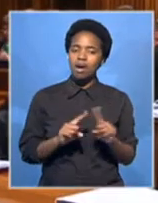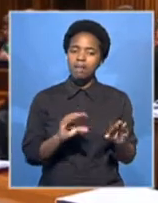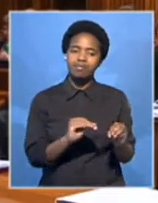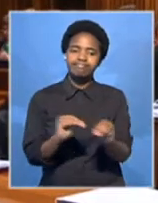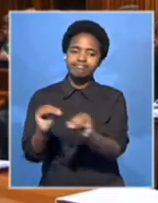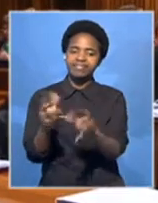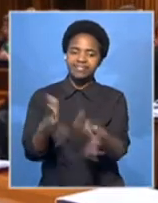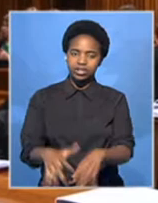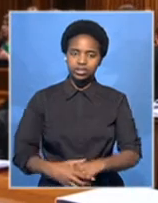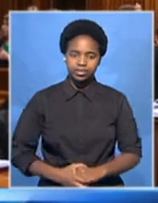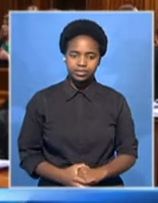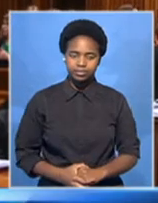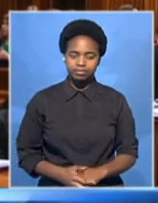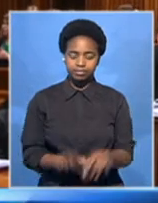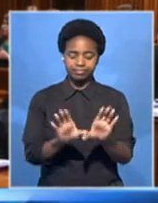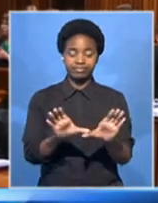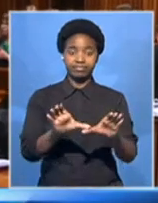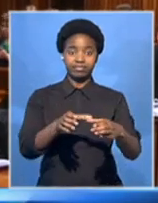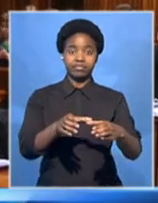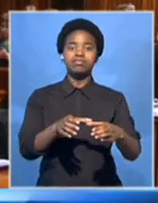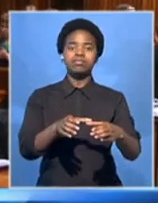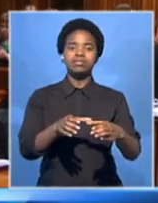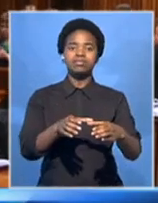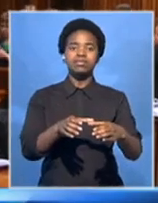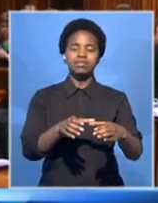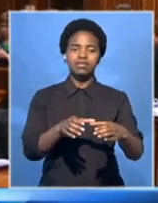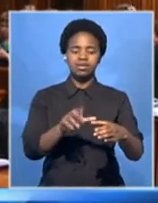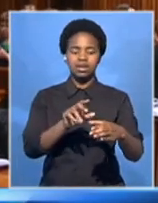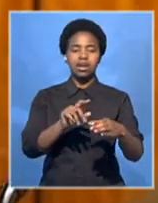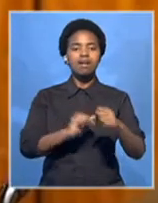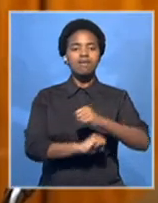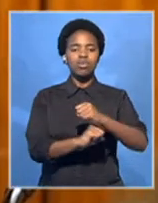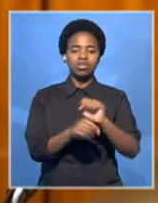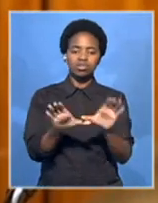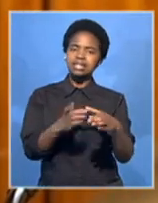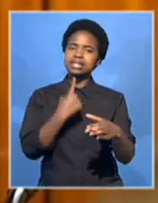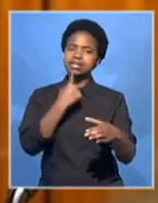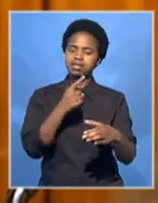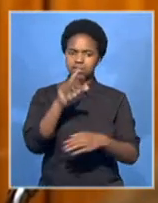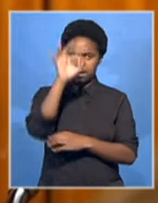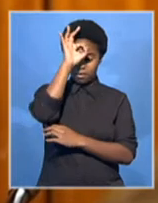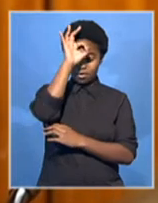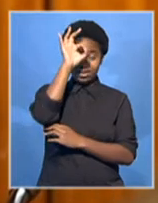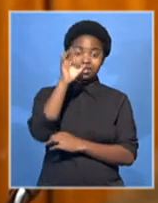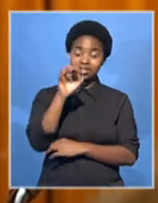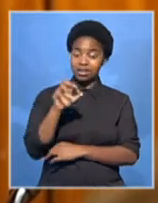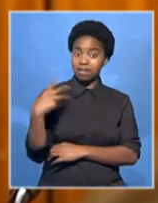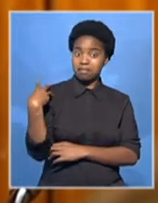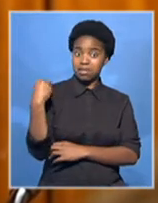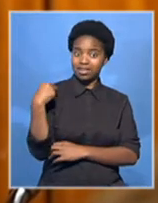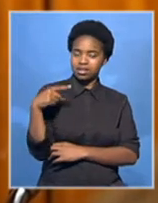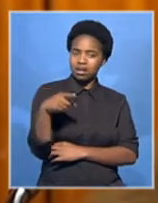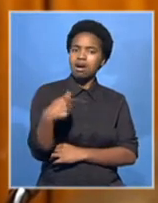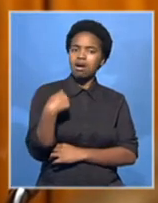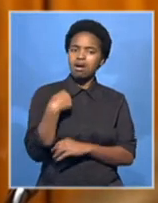The Foundation argues that Anwar Dramat's suspension is unconstitutional. It accuses the police minister of having executed the